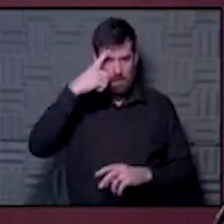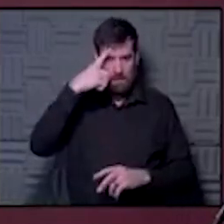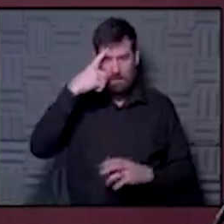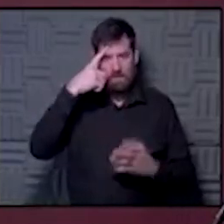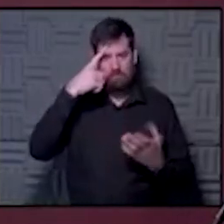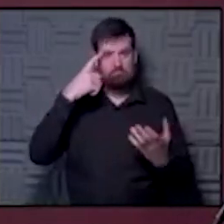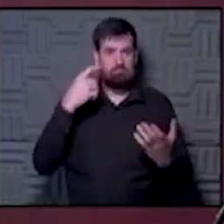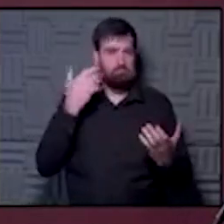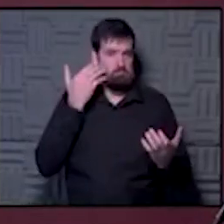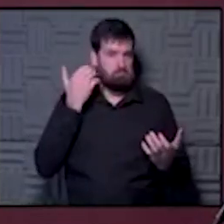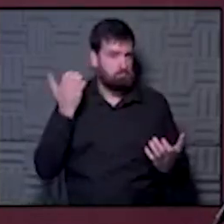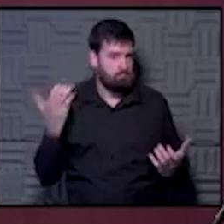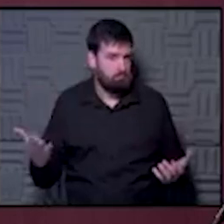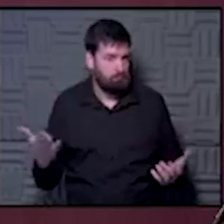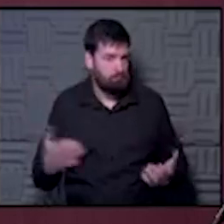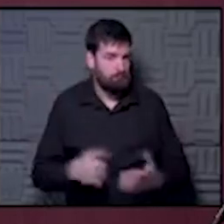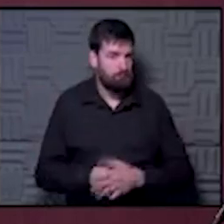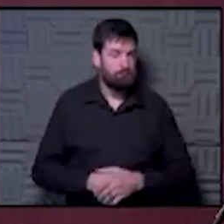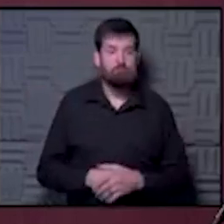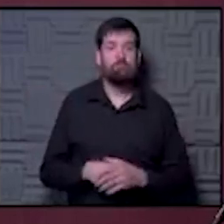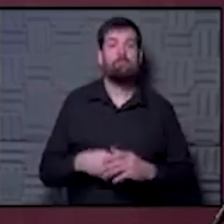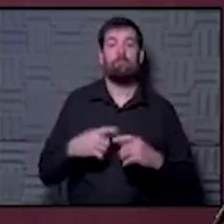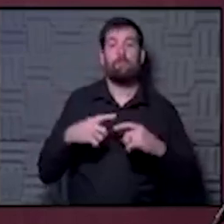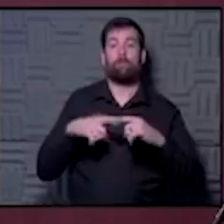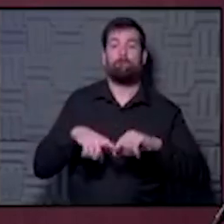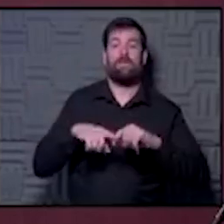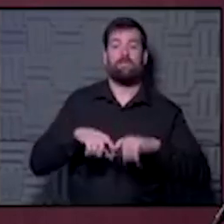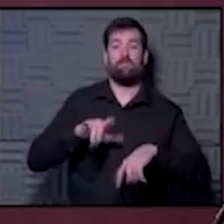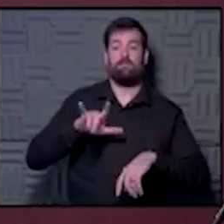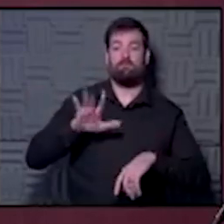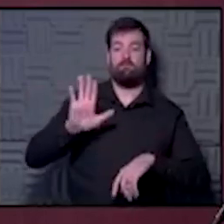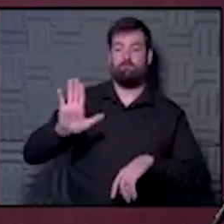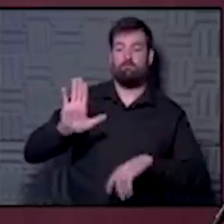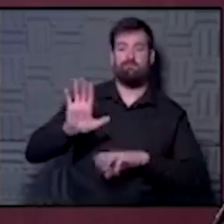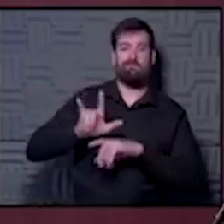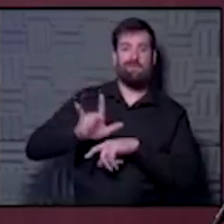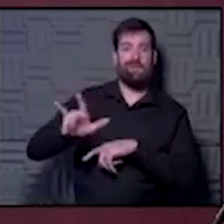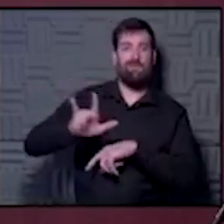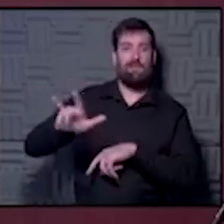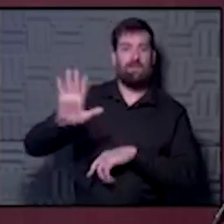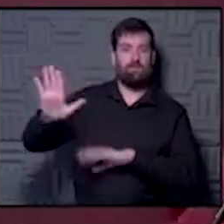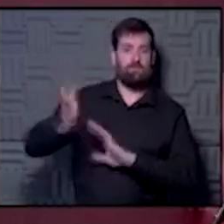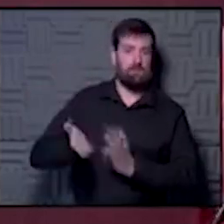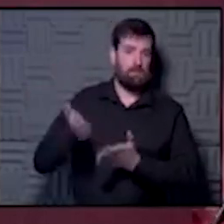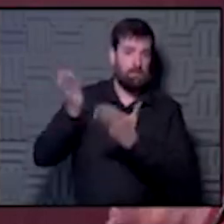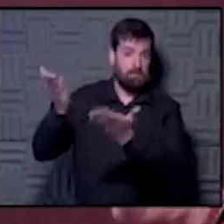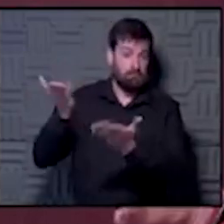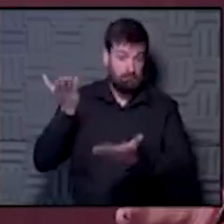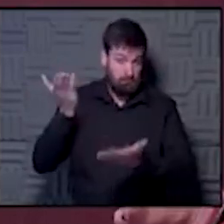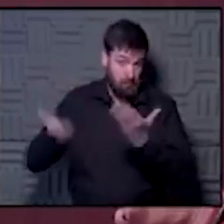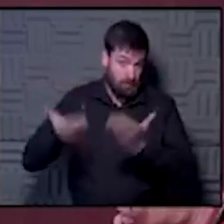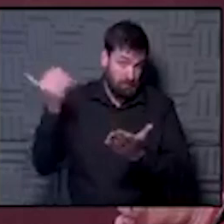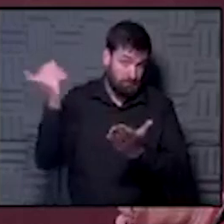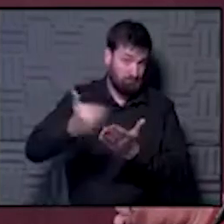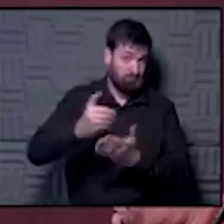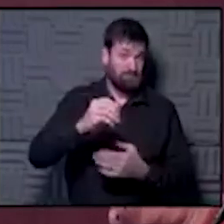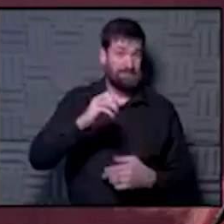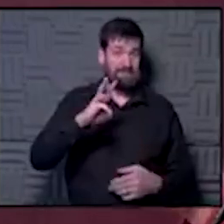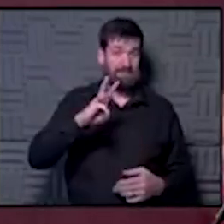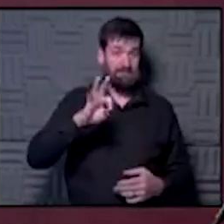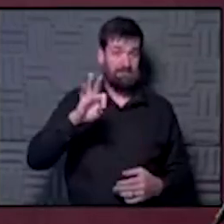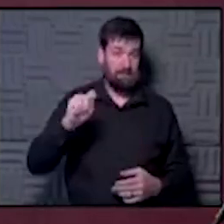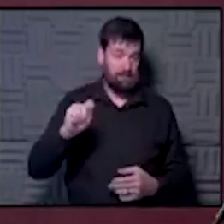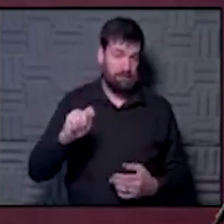unknown because you don't know, depending on what the airline recommendations are, you might be within six feet of somebody.